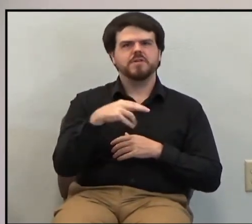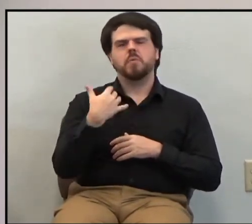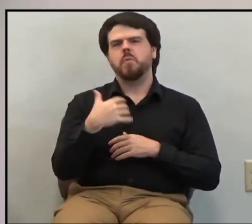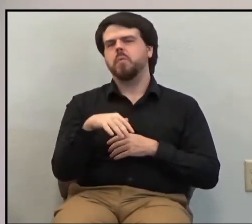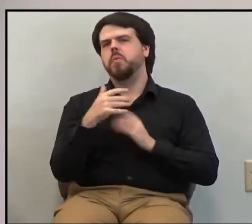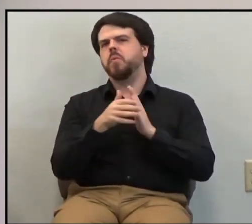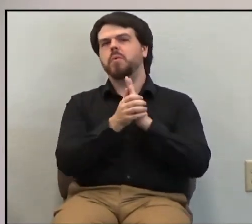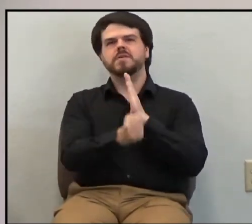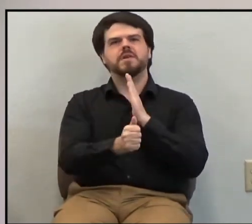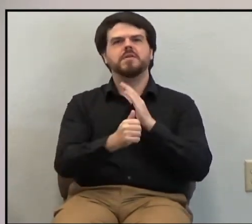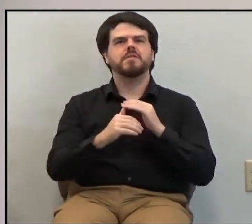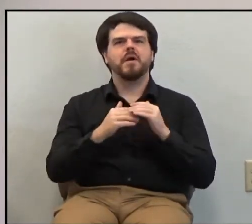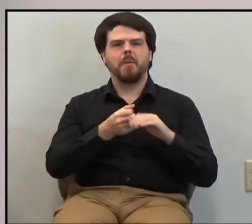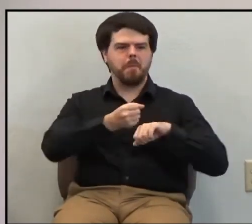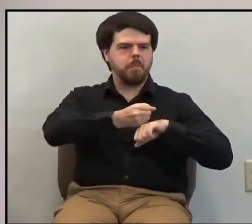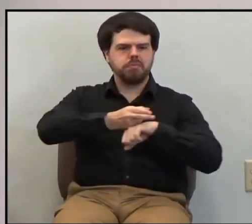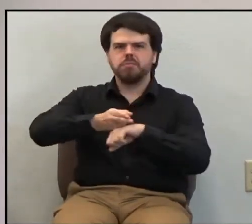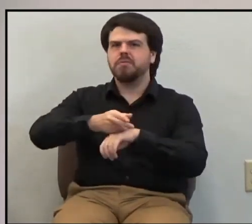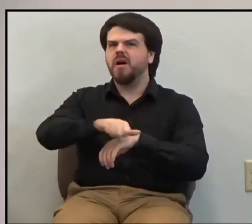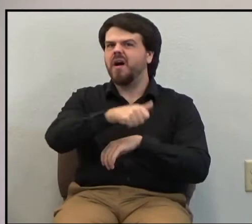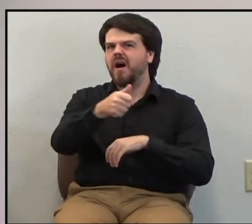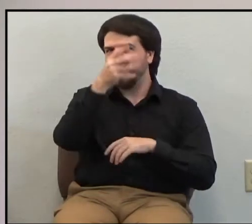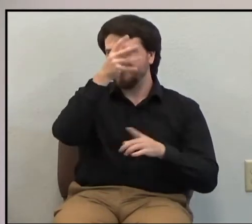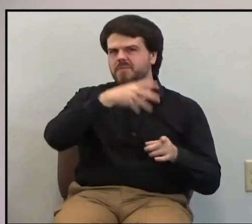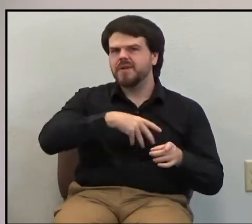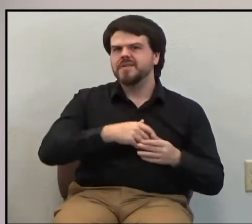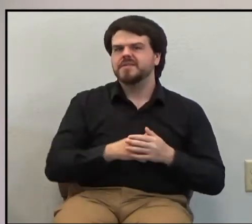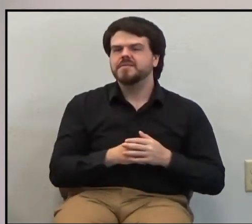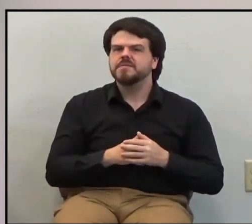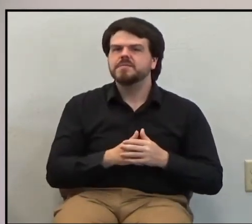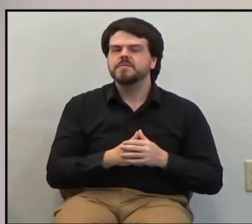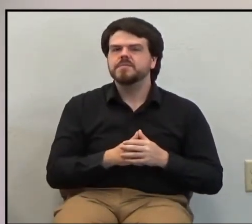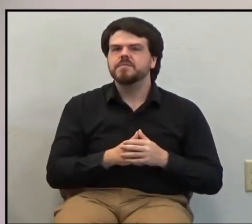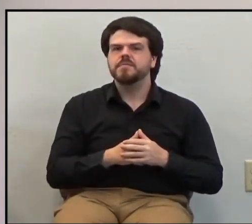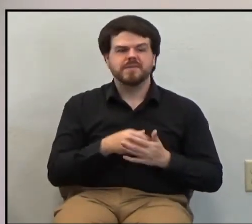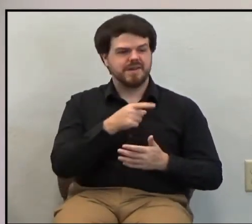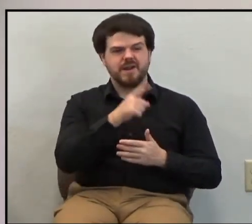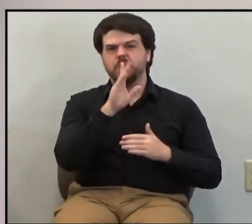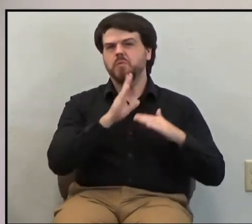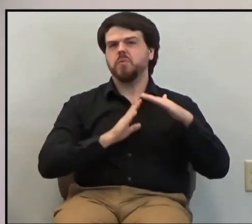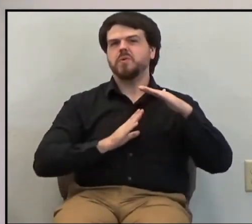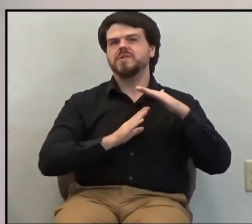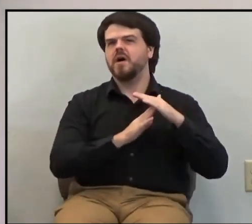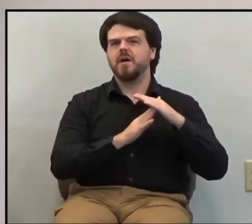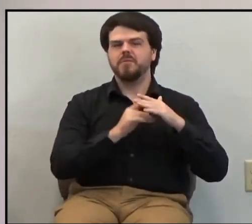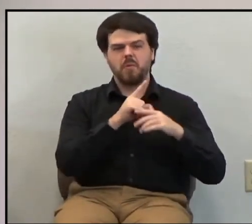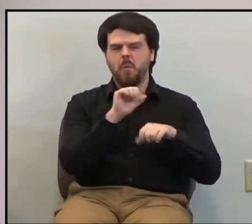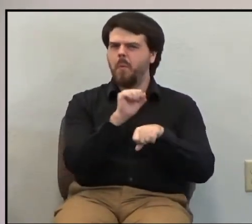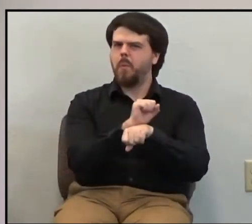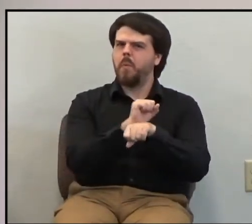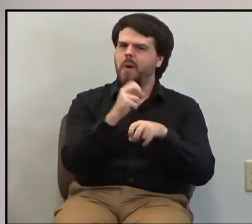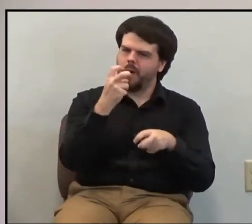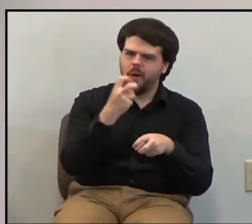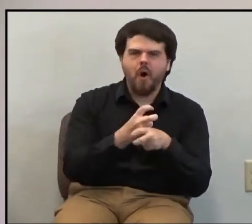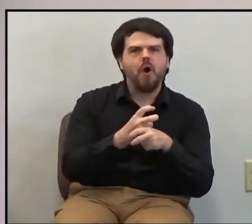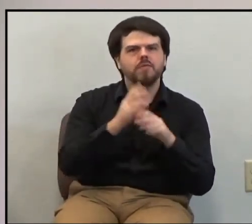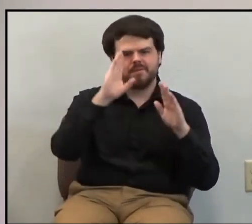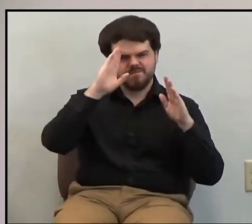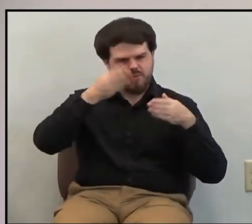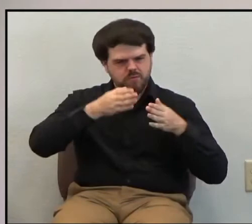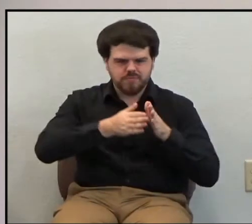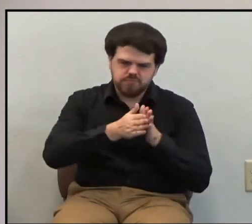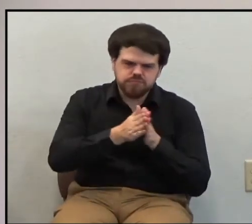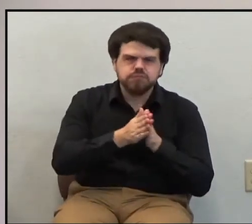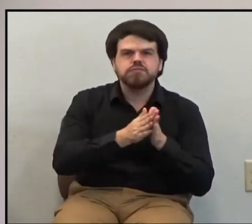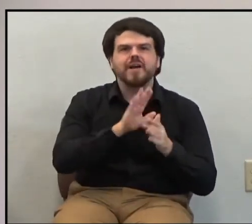age, not just of his time, but his physical age. And he was among the top, a hard worker, dedicated to his religion,